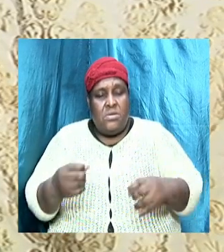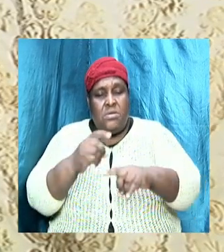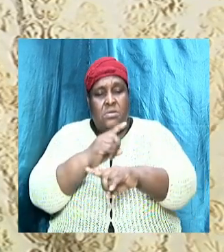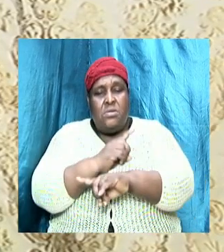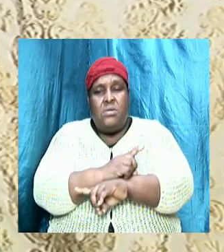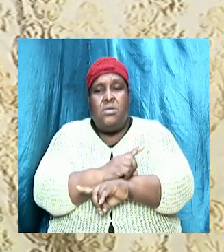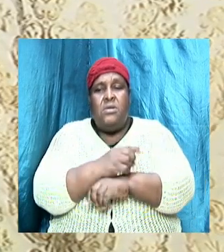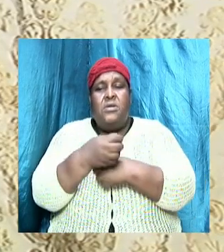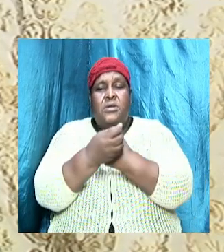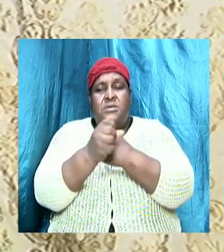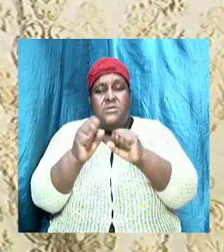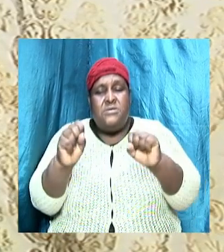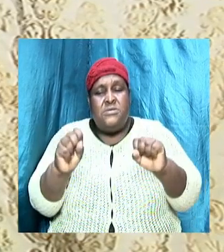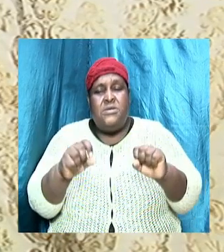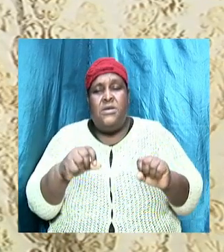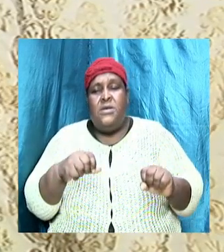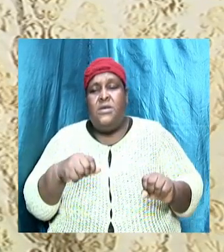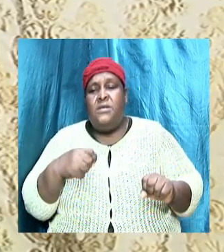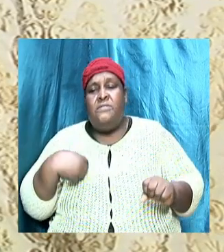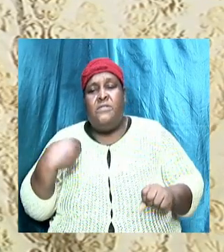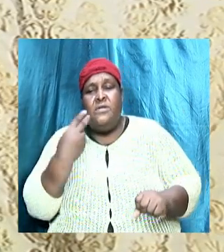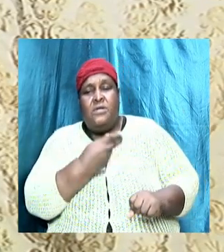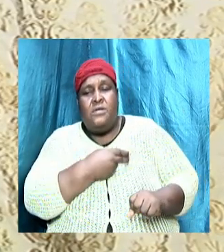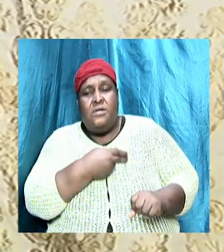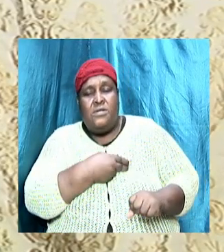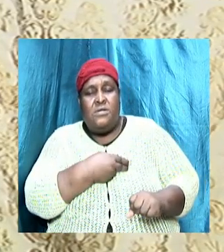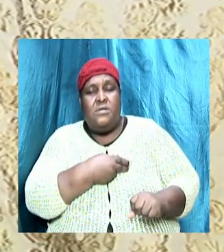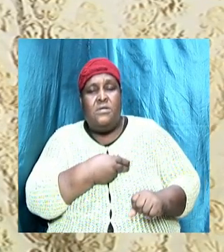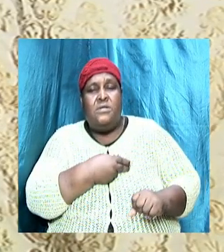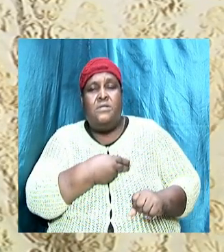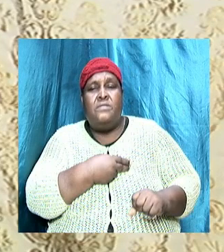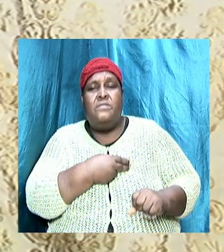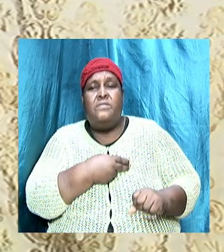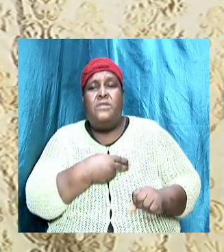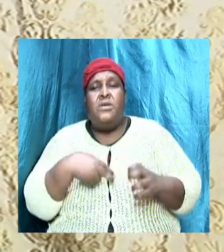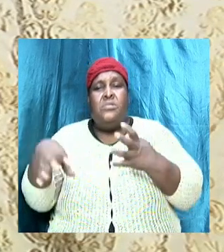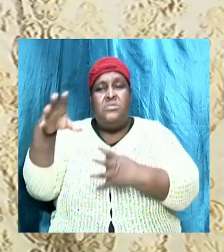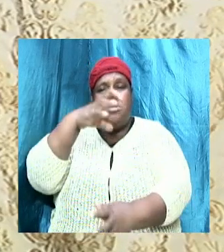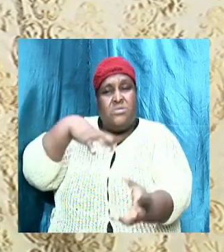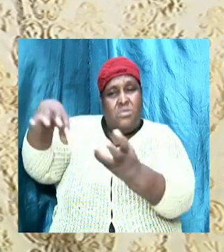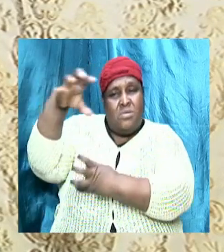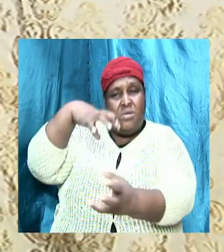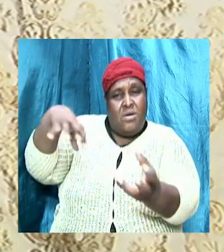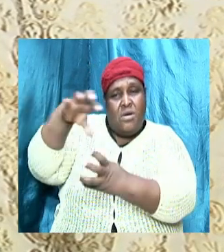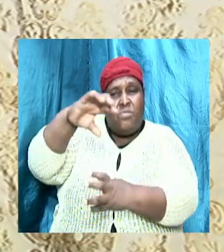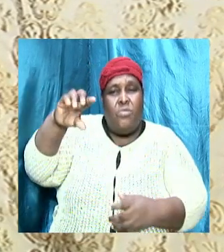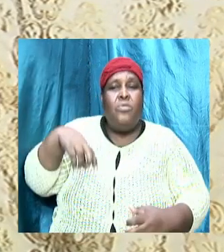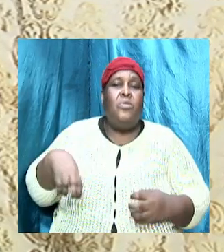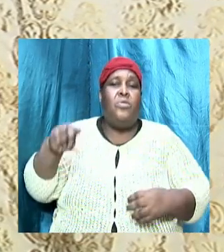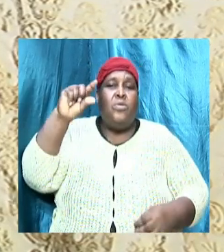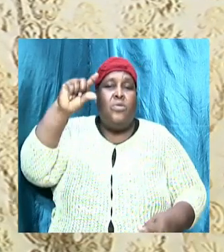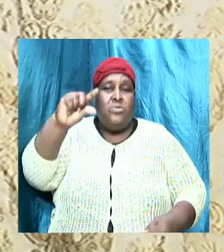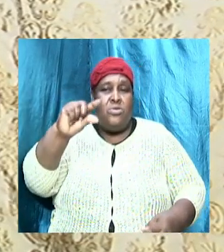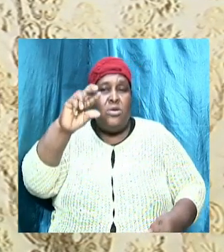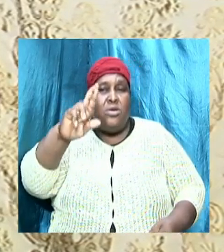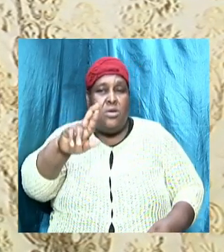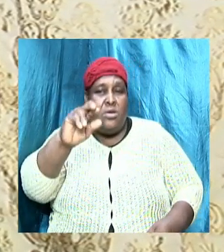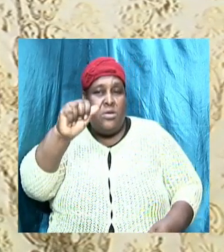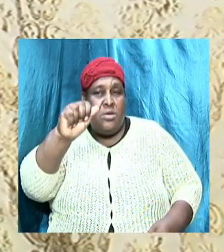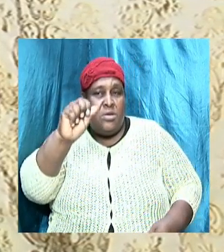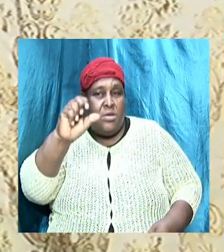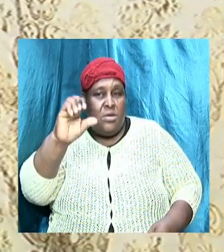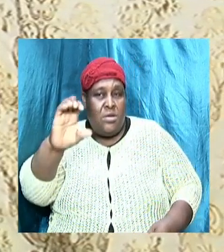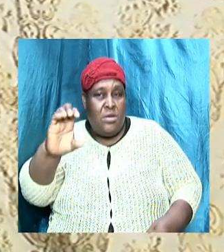you have spared us yet again, Lord, from tropical storm grates. Oh God, we pray right now, Jesus, that you will just